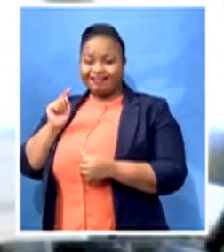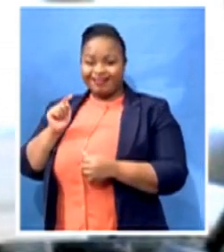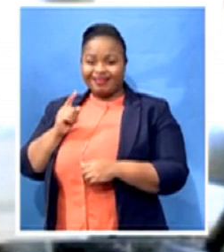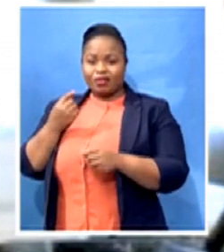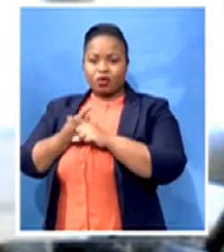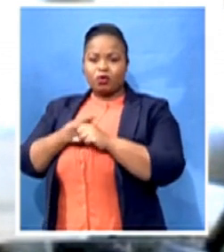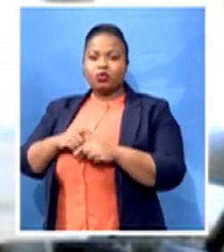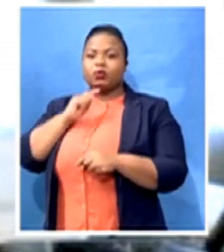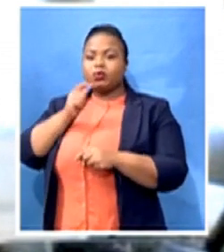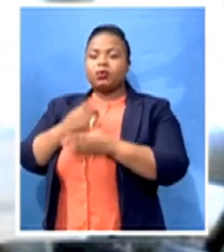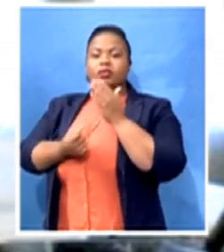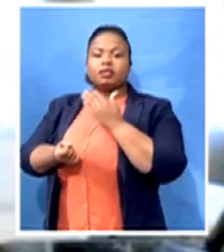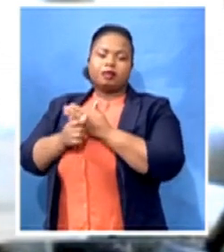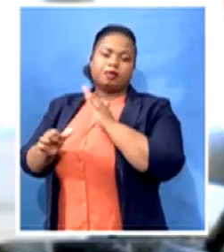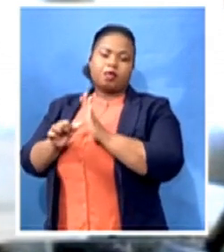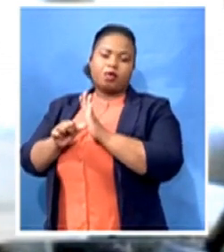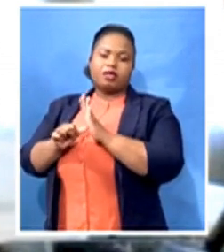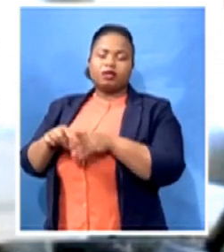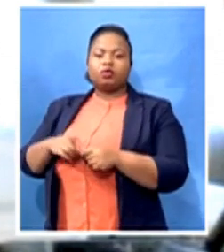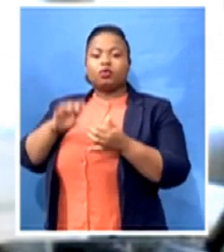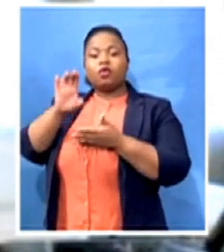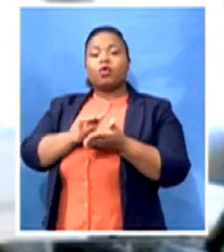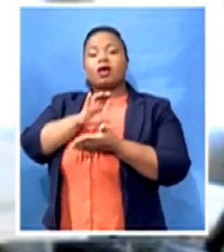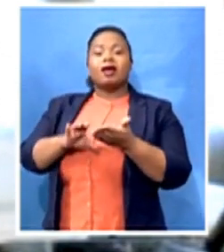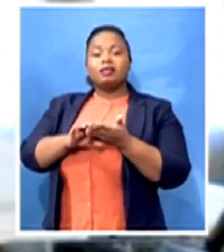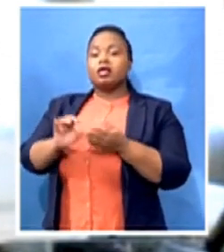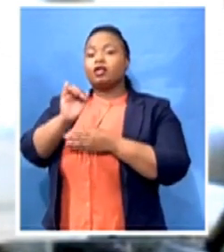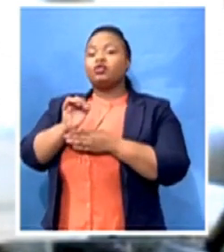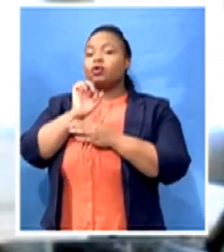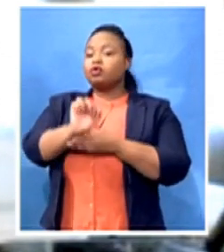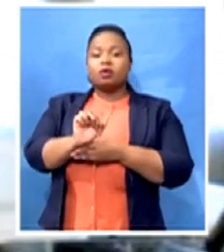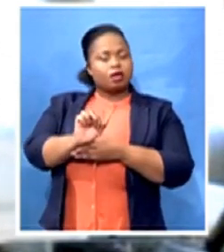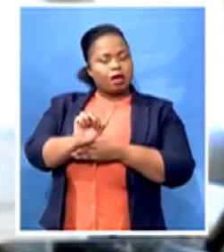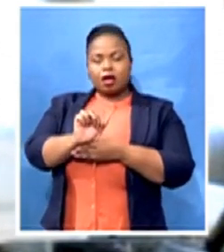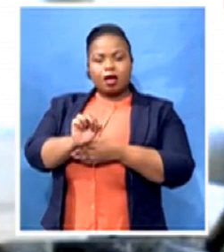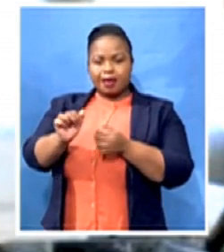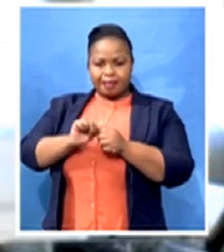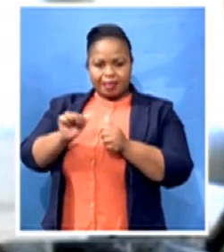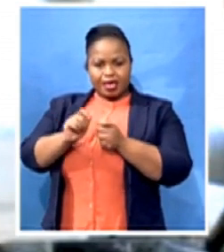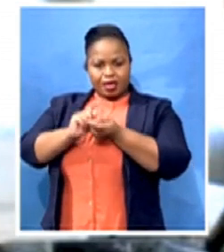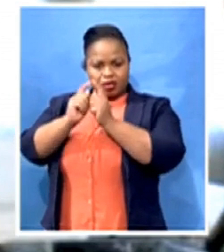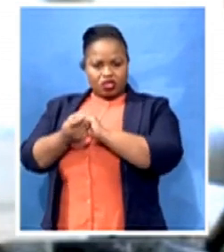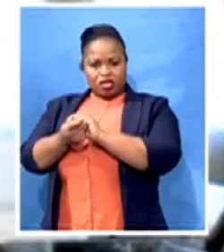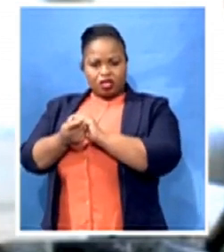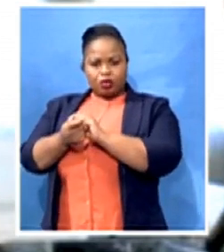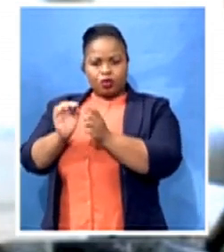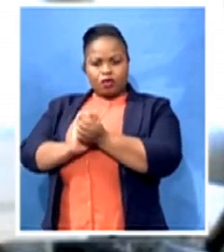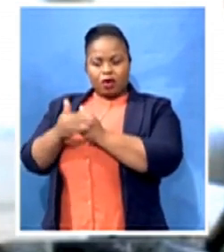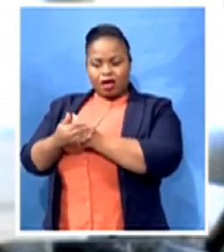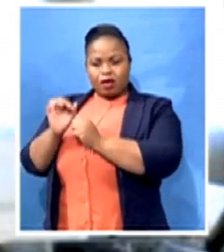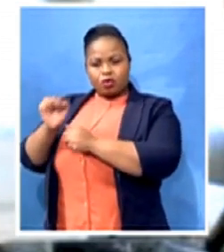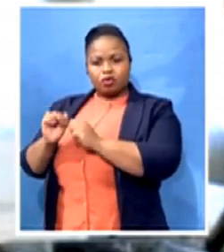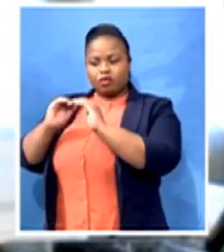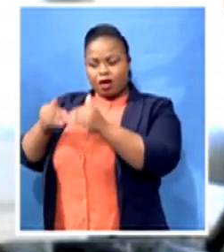rather, instead of cancelling cover, restructure the cover for it to meet your current immediate needs, both for your